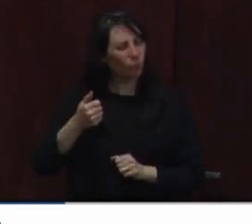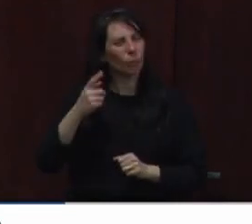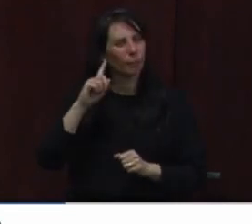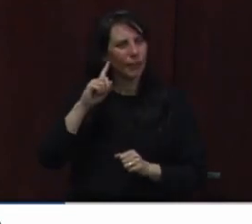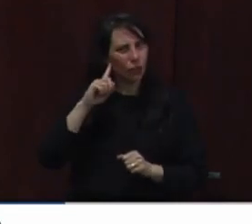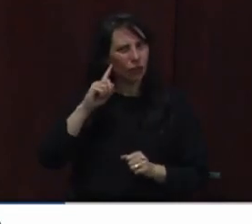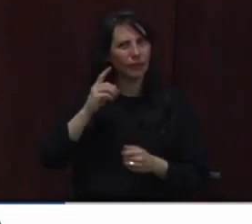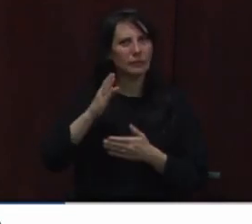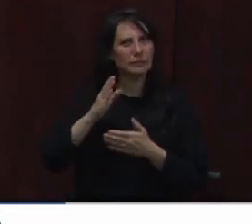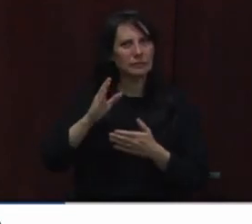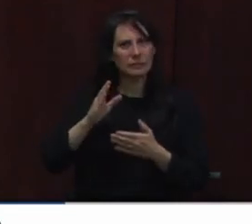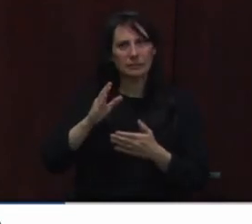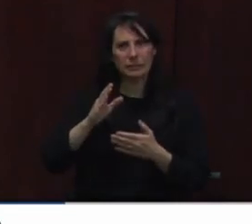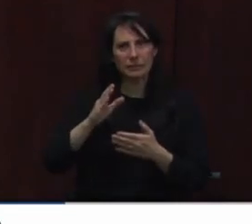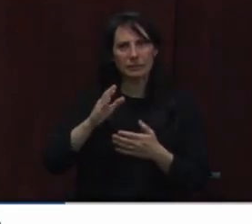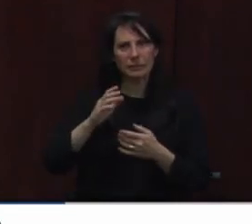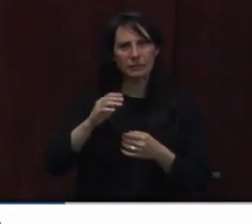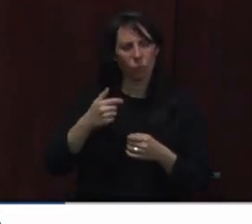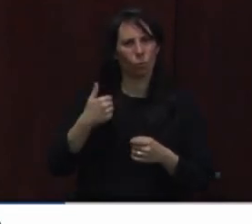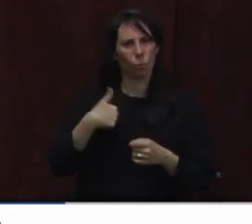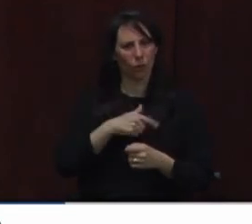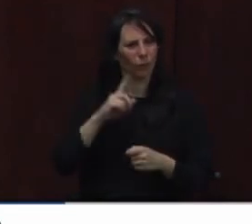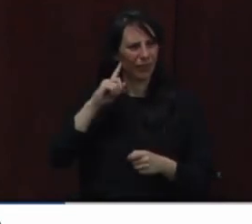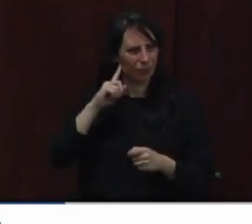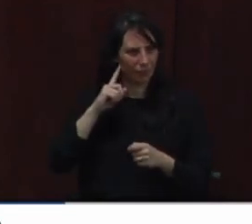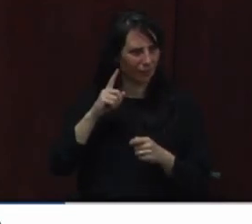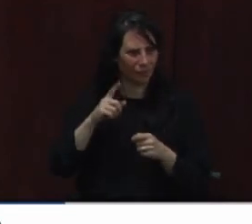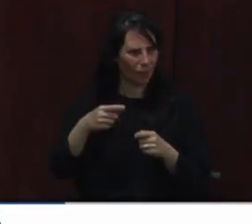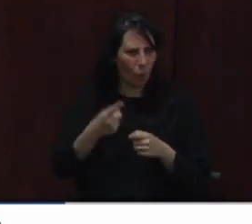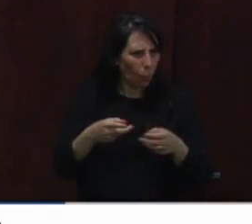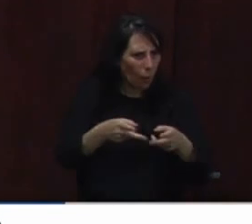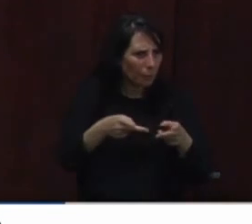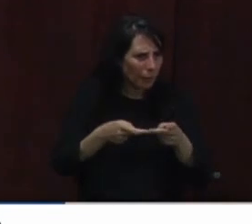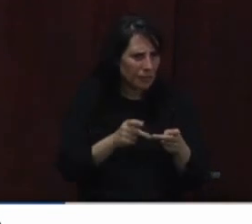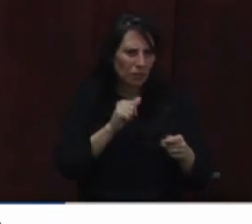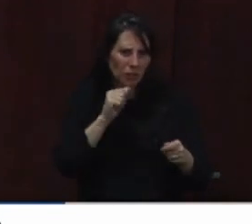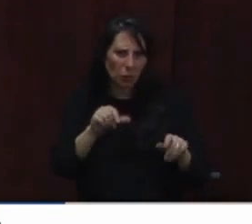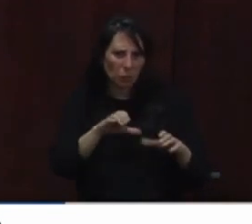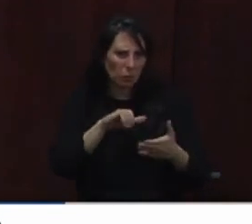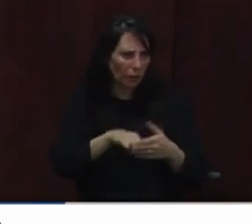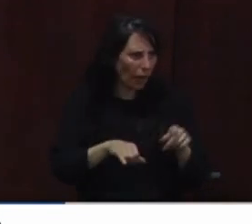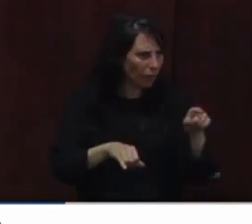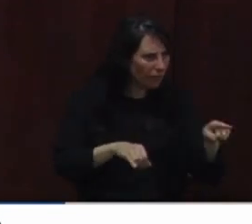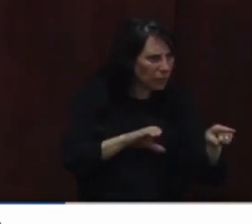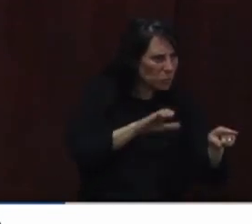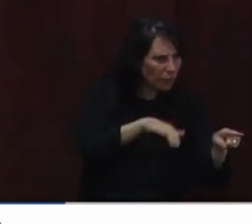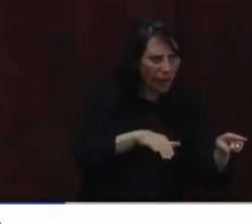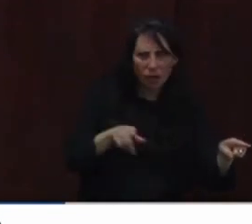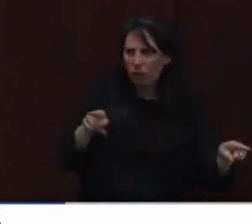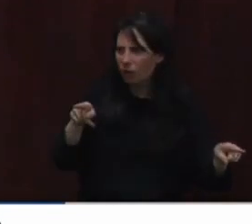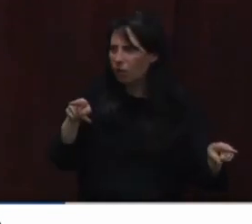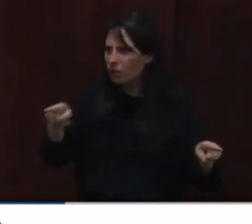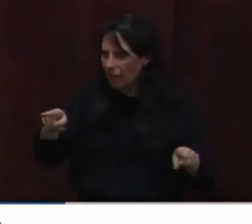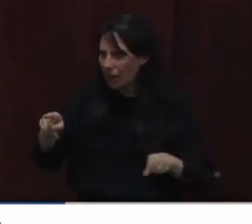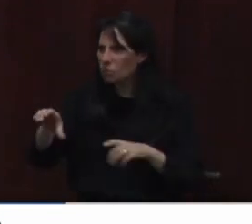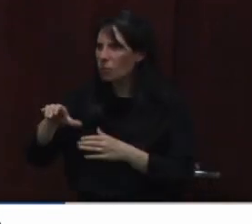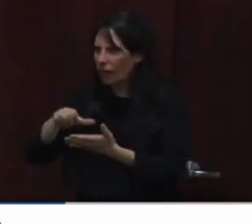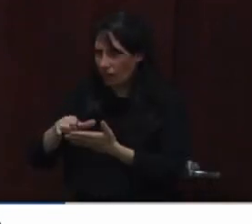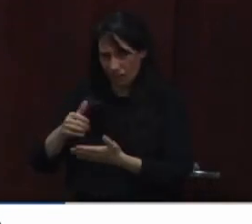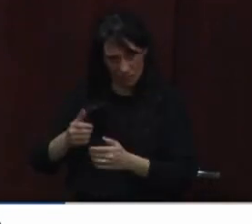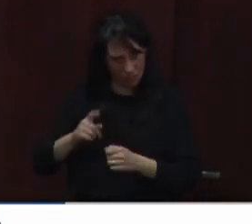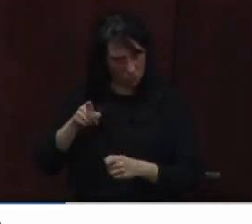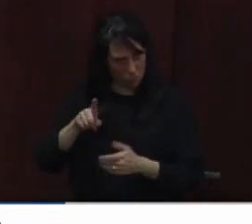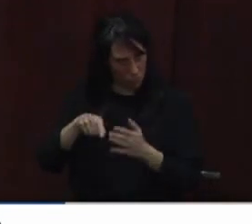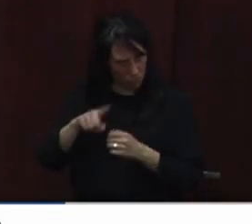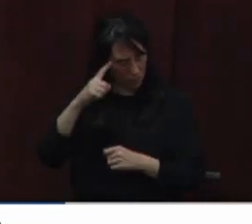people say so-and-so place doesn't do that matter. So just, are most communities or in counties adhering to that recommendation? I believe